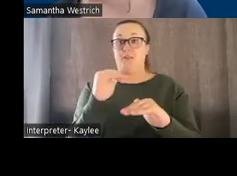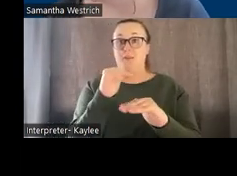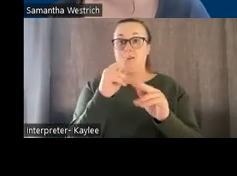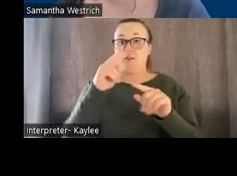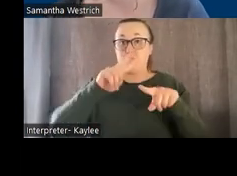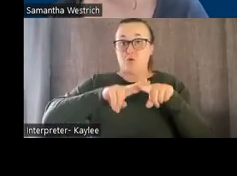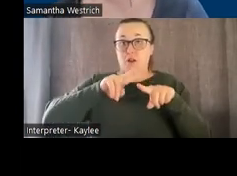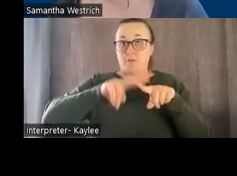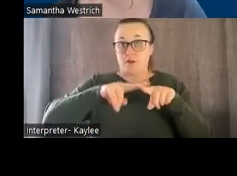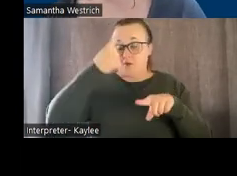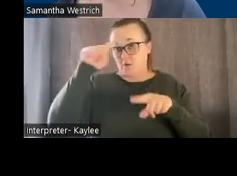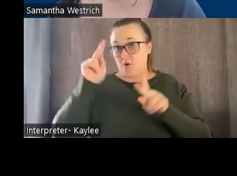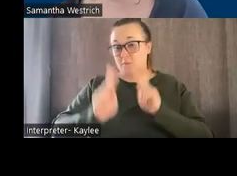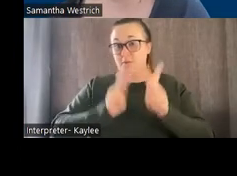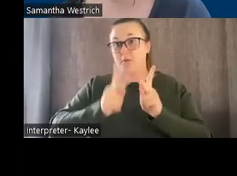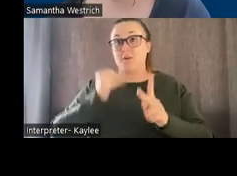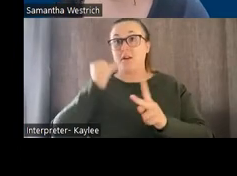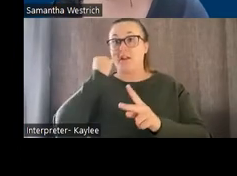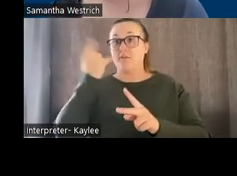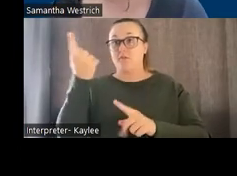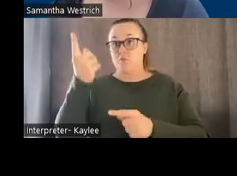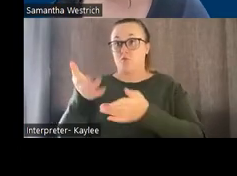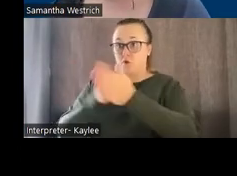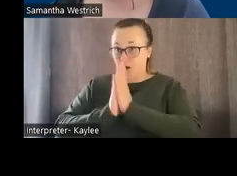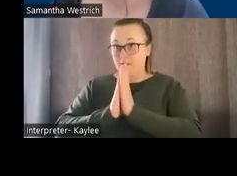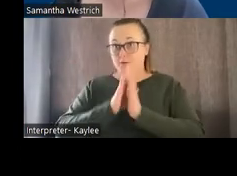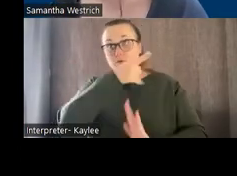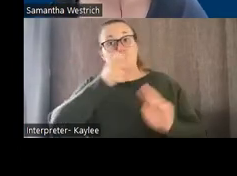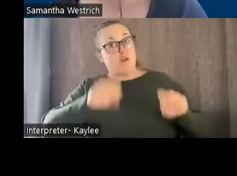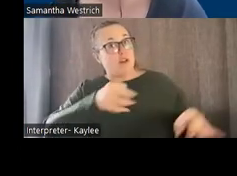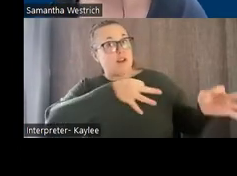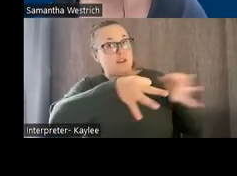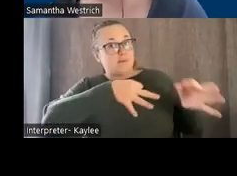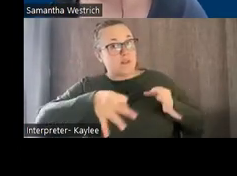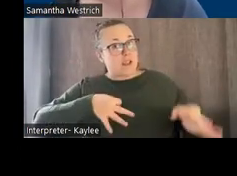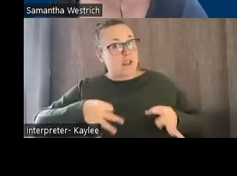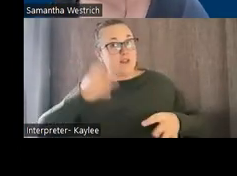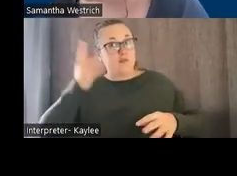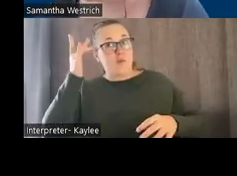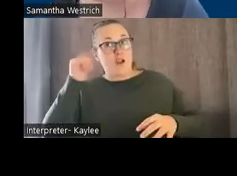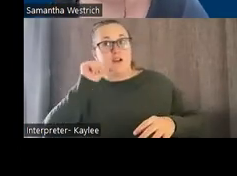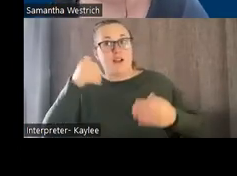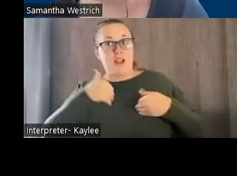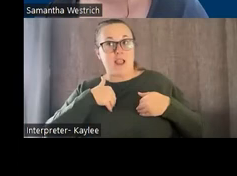moment. If the person is to request it, we can then, you know, explain to them why they're not able to have that.